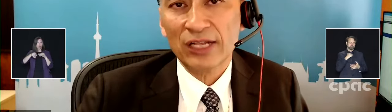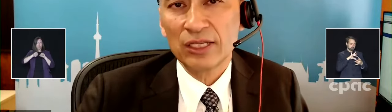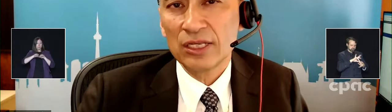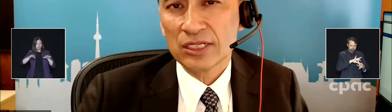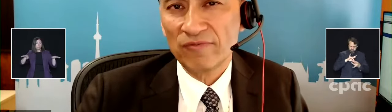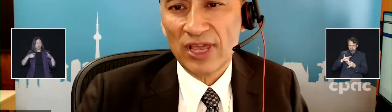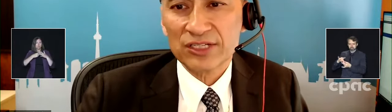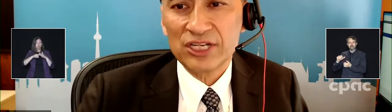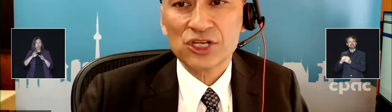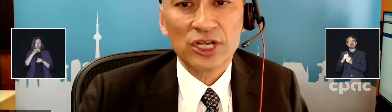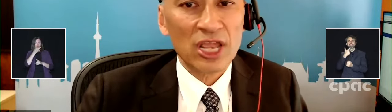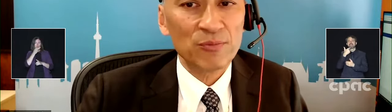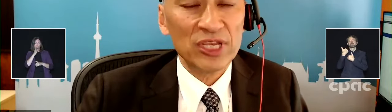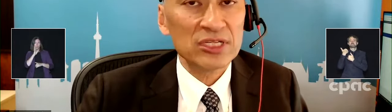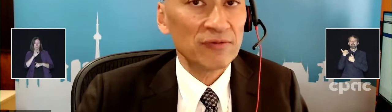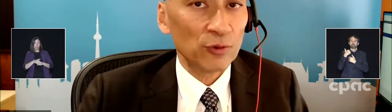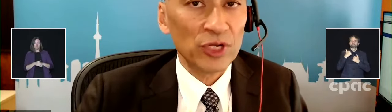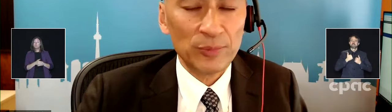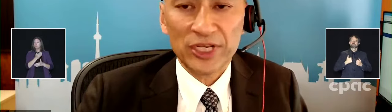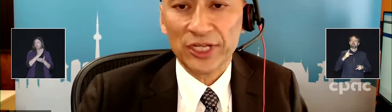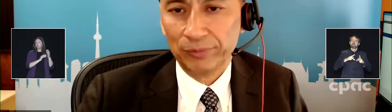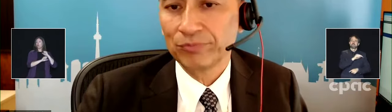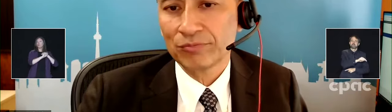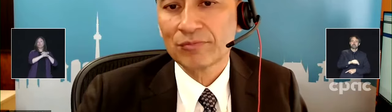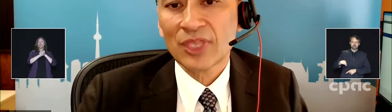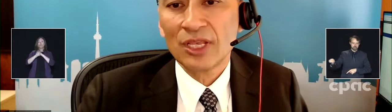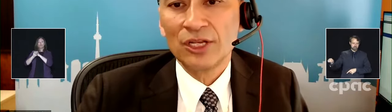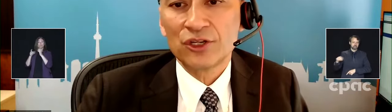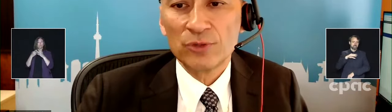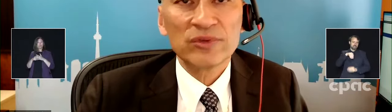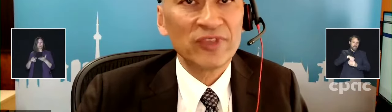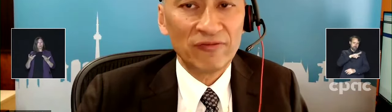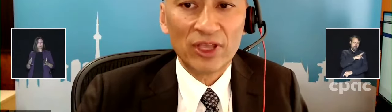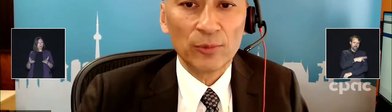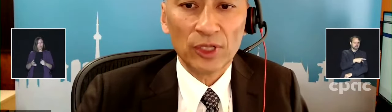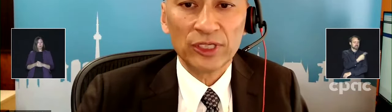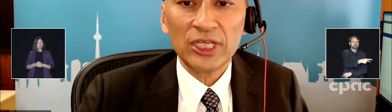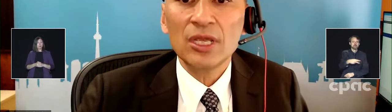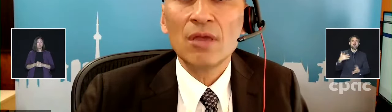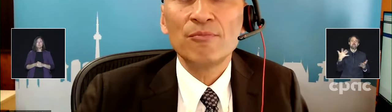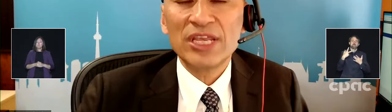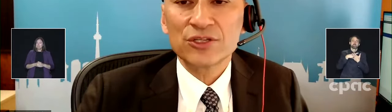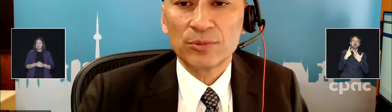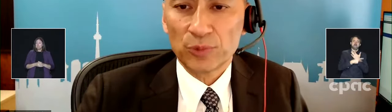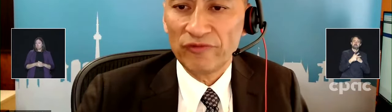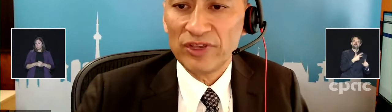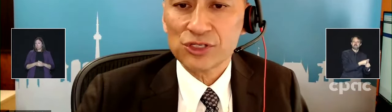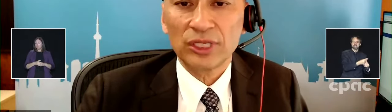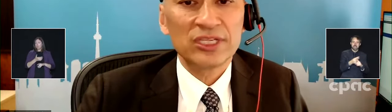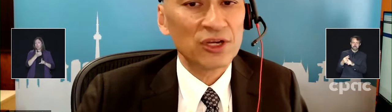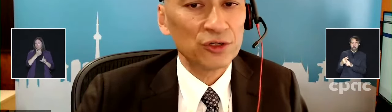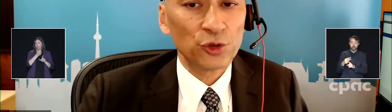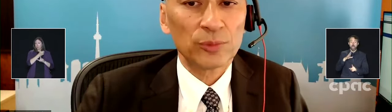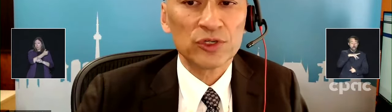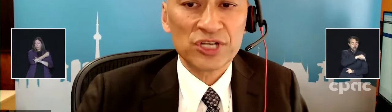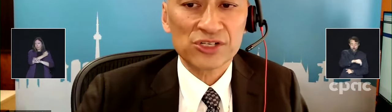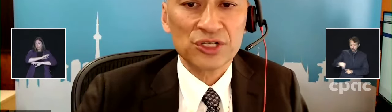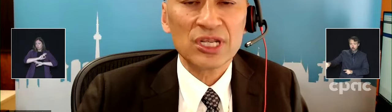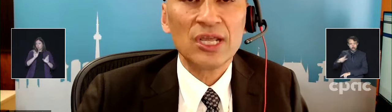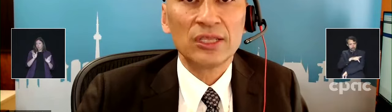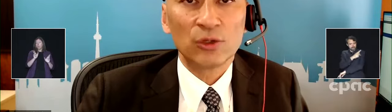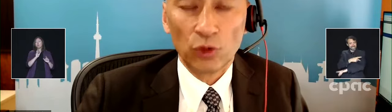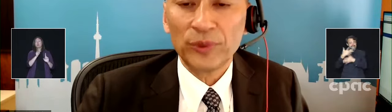In fact, some vaccination campaigns have already begun. In terms of the availability, based on provincial and territorial